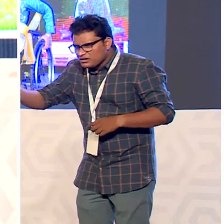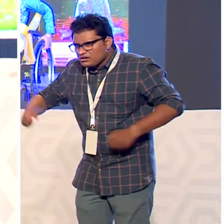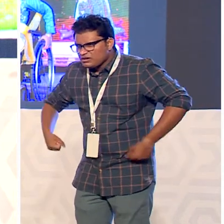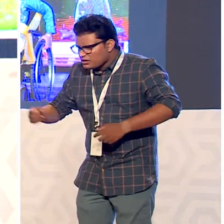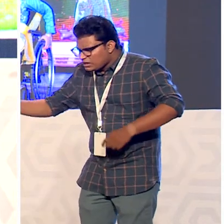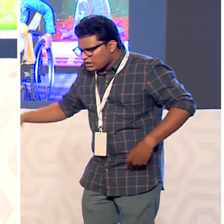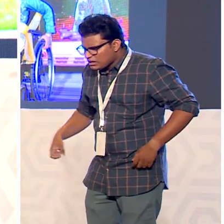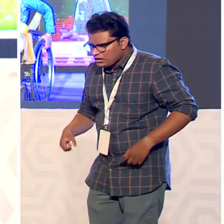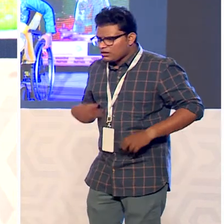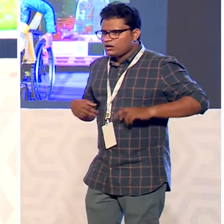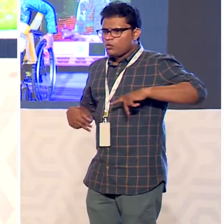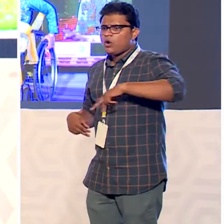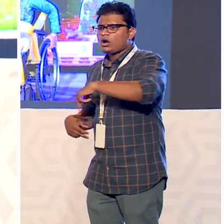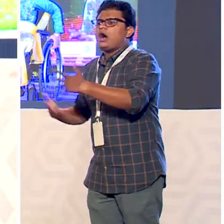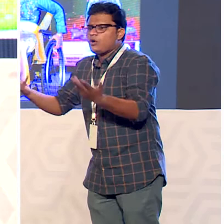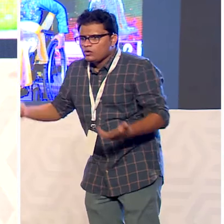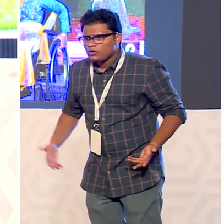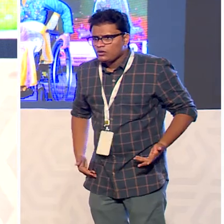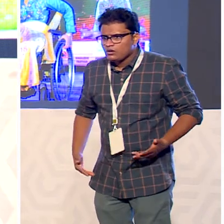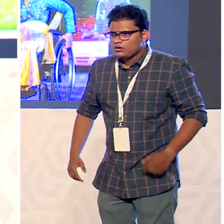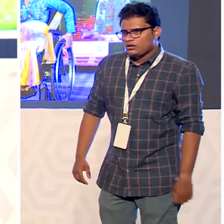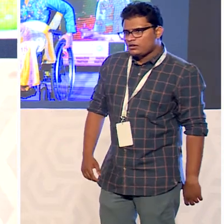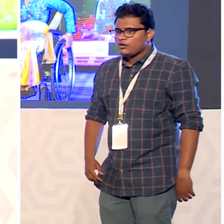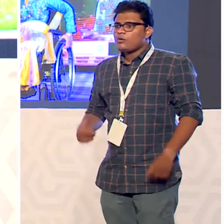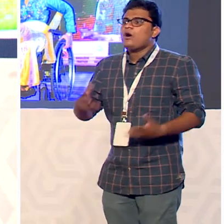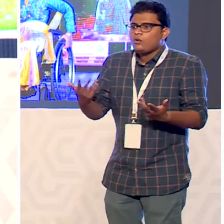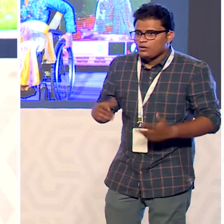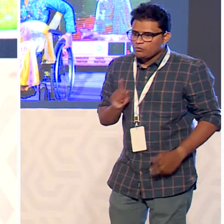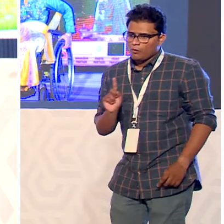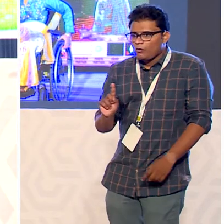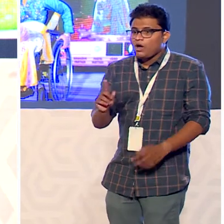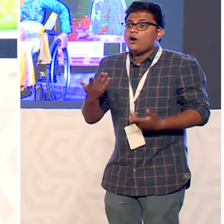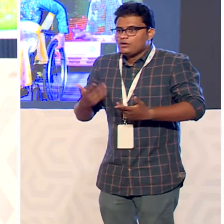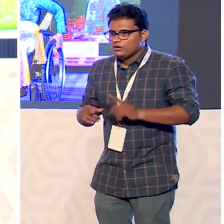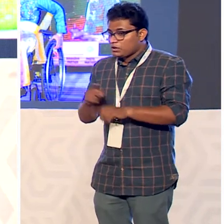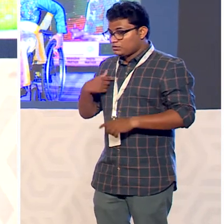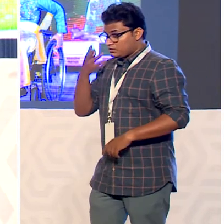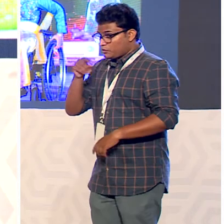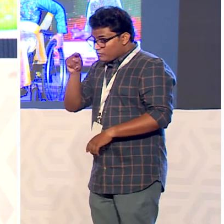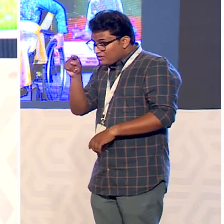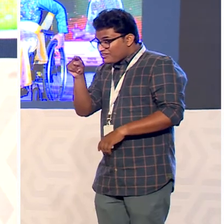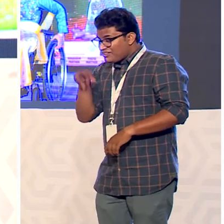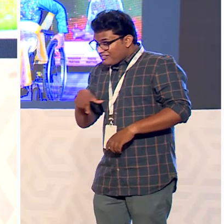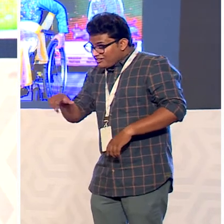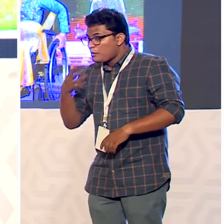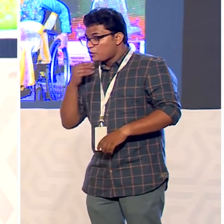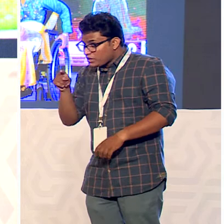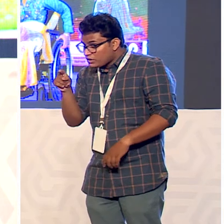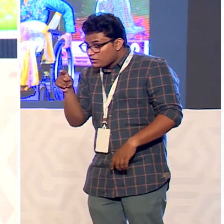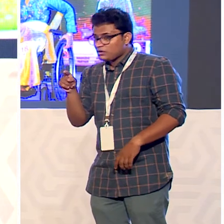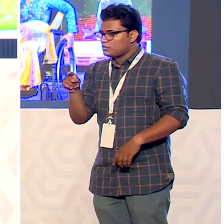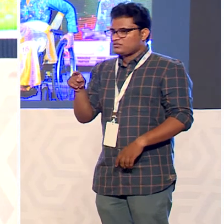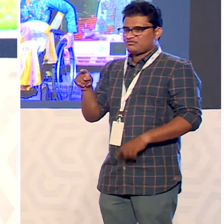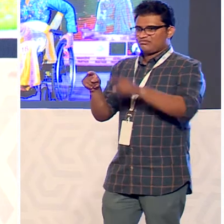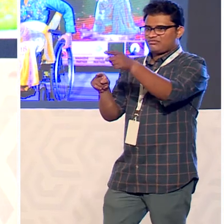she cannot do the ramp walk i said if you're going to judge the beauty of a person by the way how he walks or she works you must actually